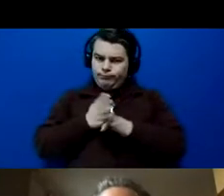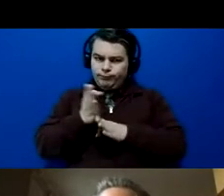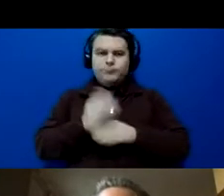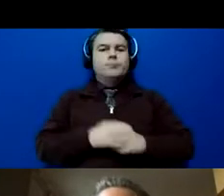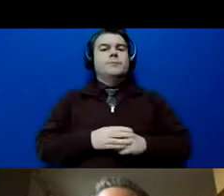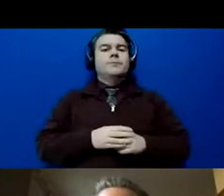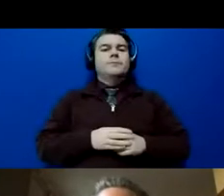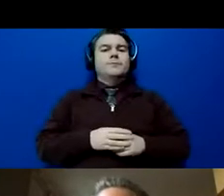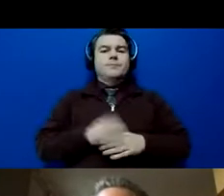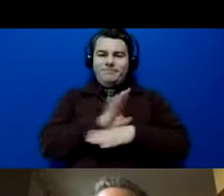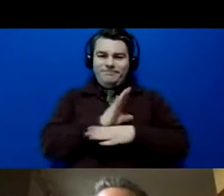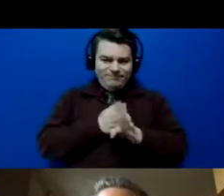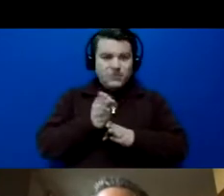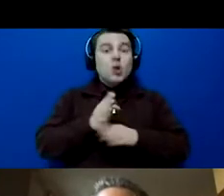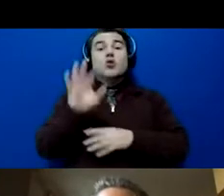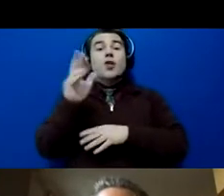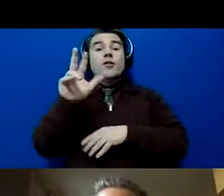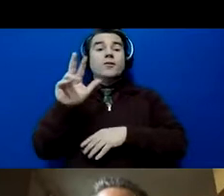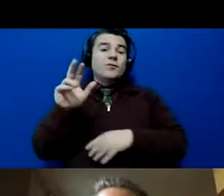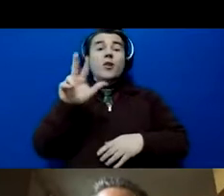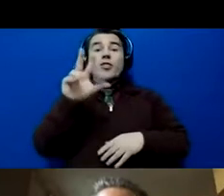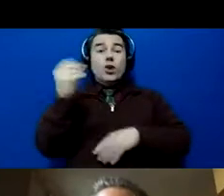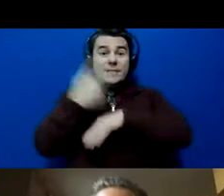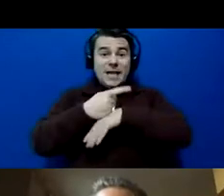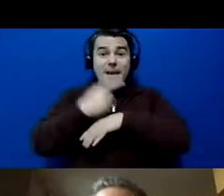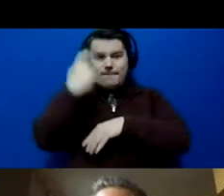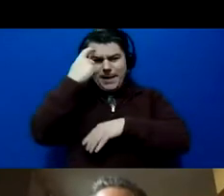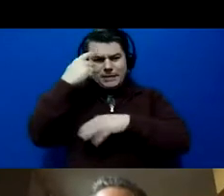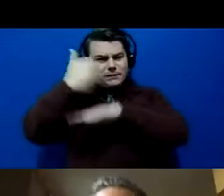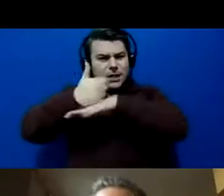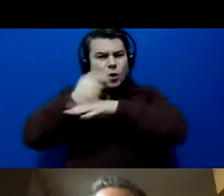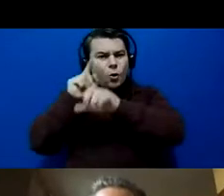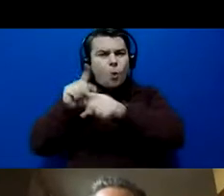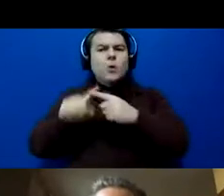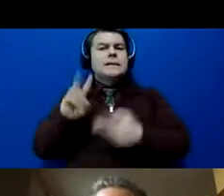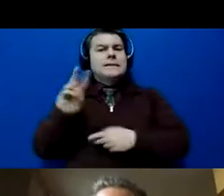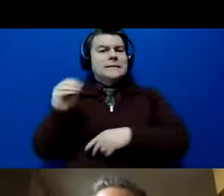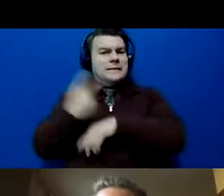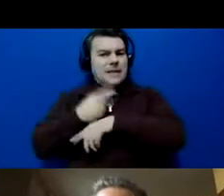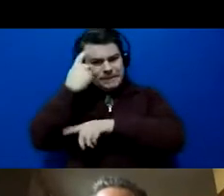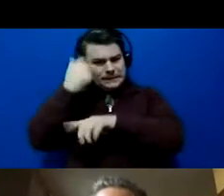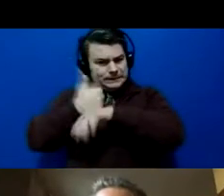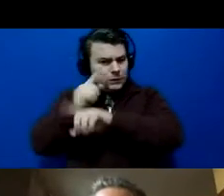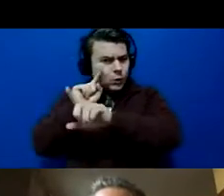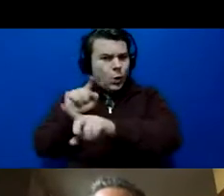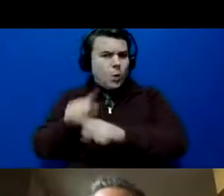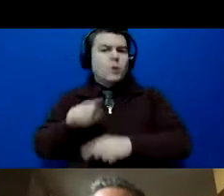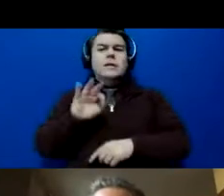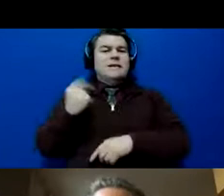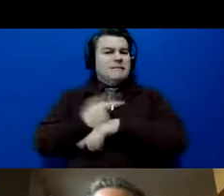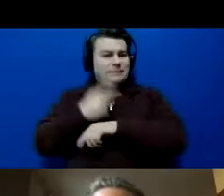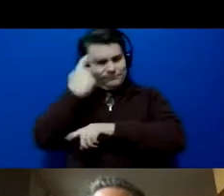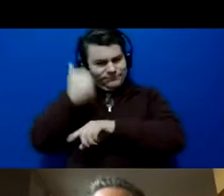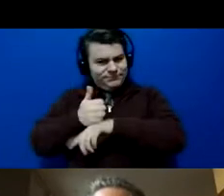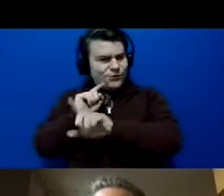-day mindset goal, and your 90-day transformation. Then you're going to make your health target. We've been calling them targets.